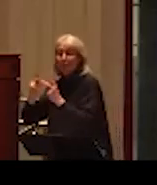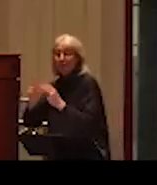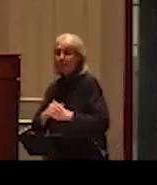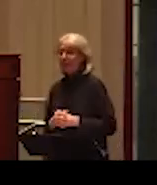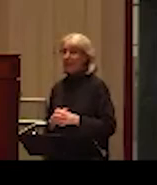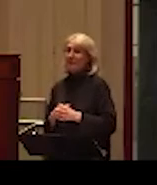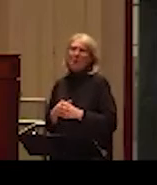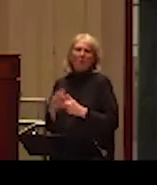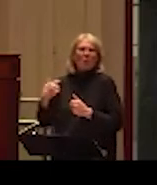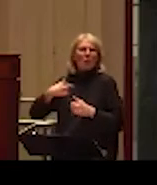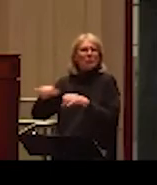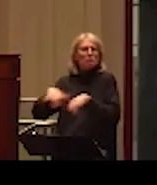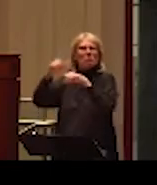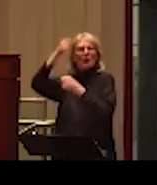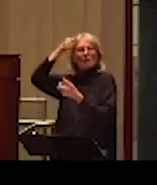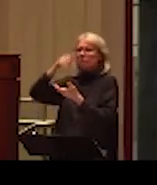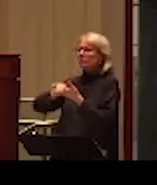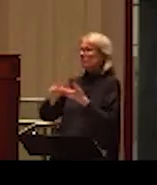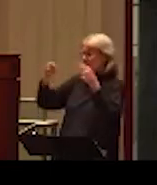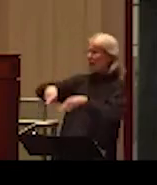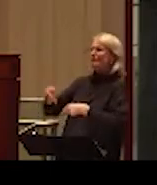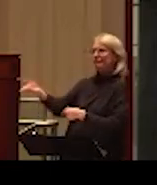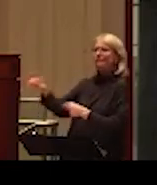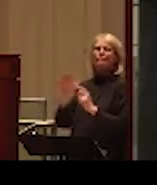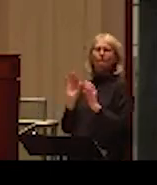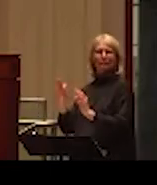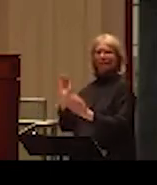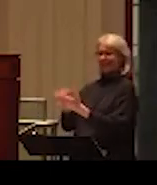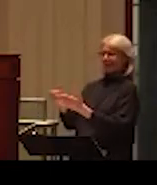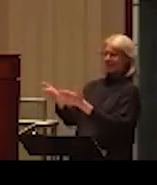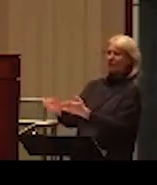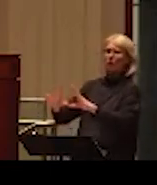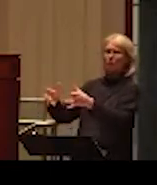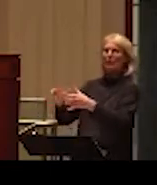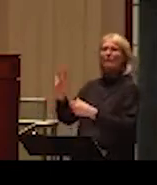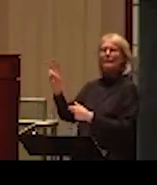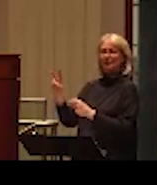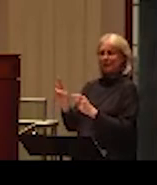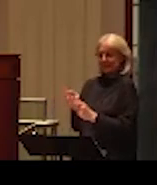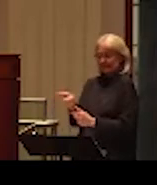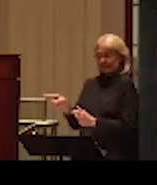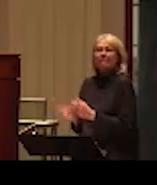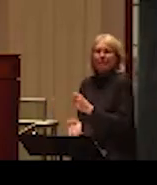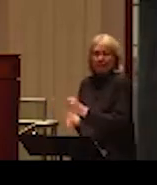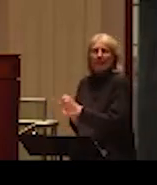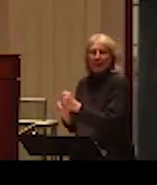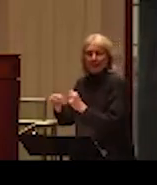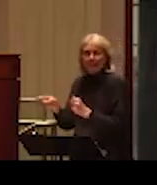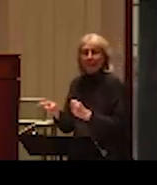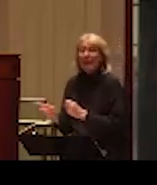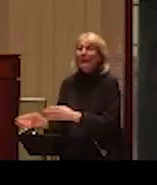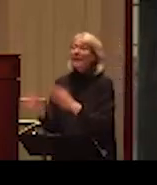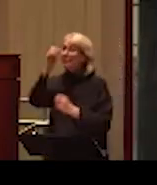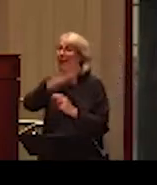these are the ideal victims, perfect victims, and they need our help. When it comes to men, the situation is different.